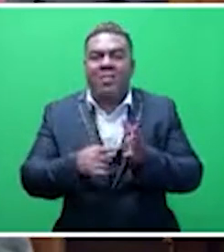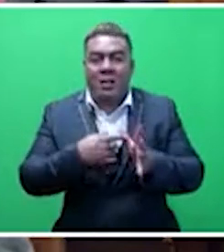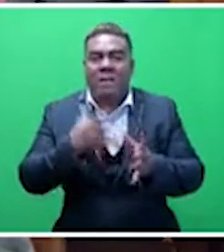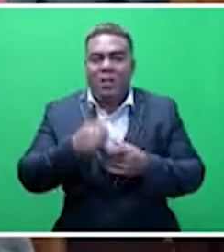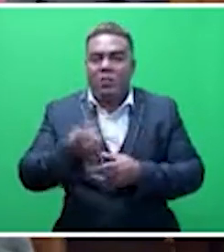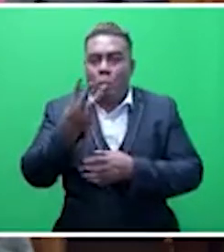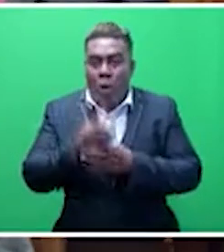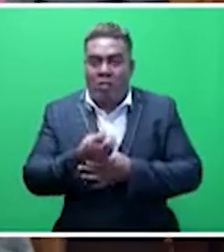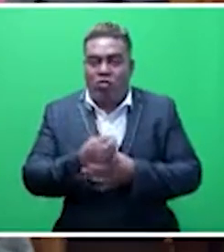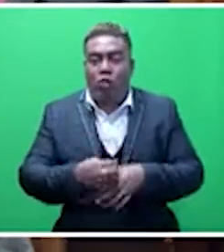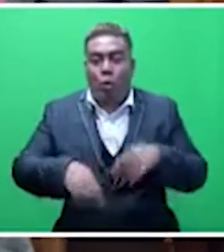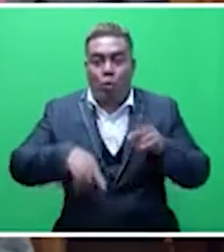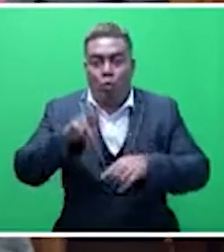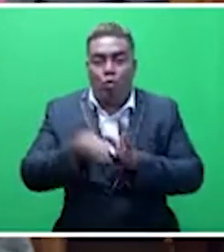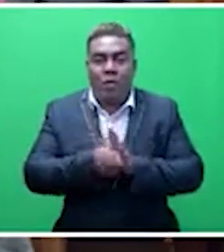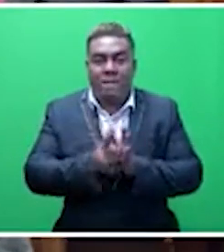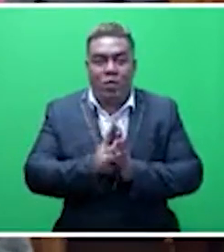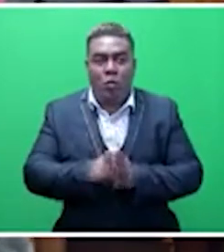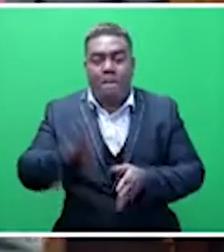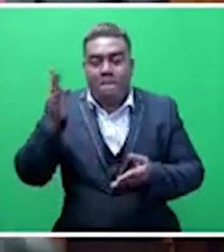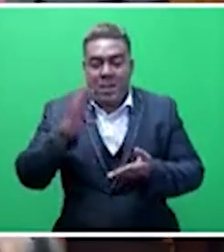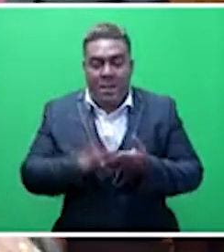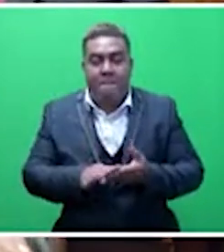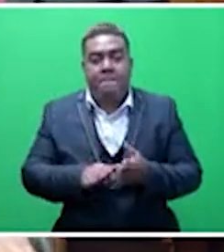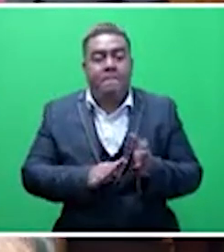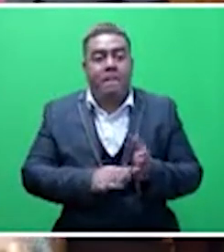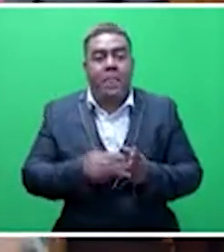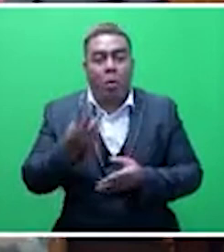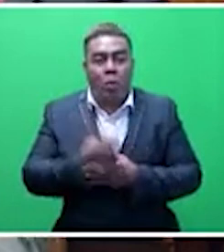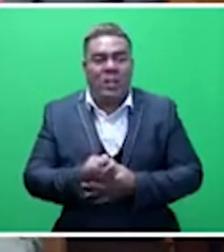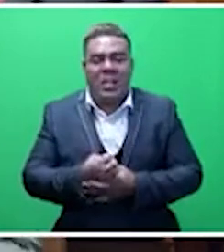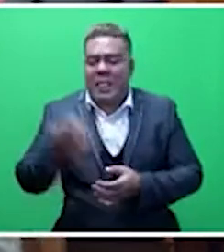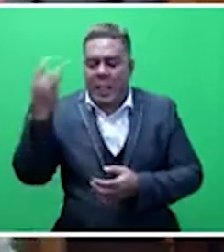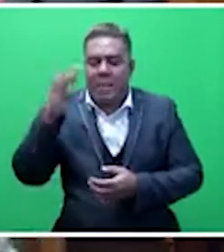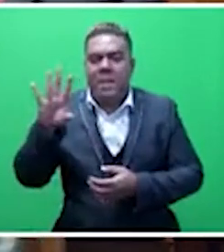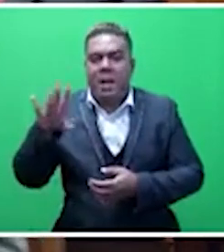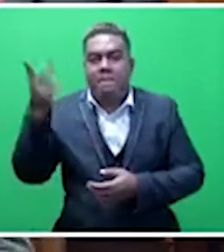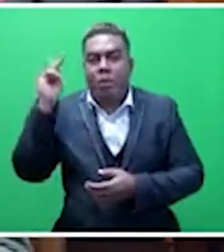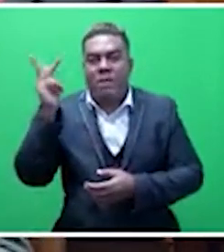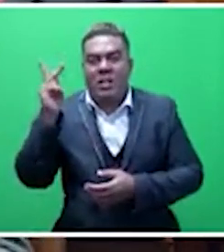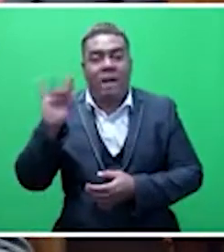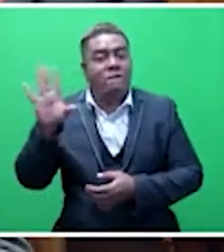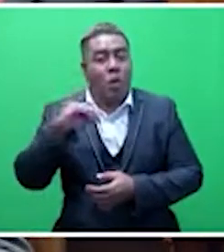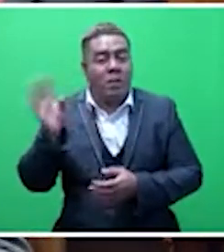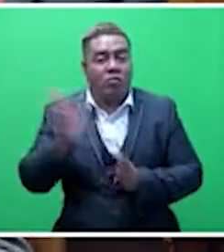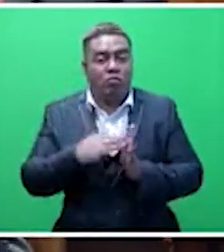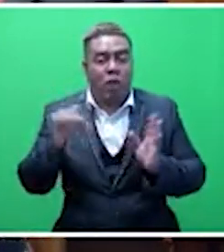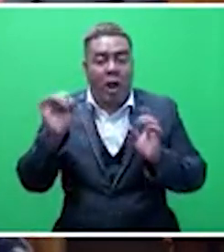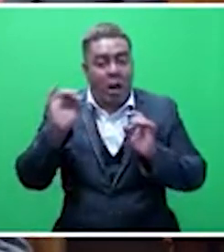wage independent reviews of the minimum wage in Fiji, Mr. Speaker, Sir, he's an independent professor from Australia.